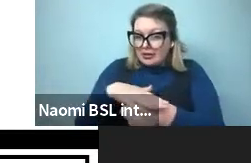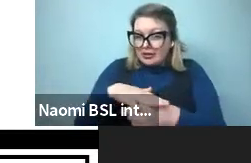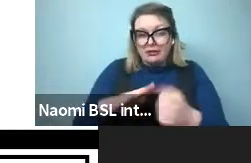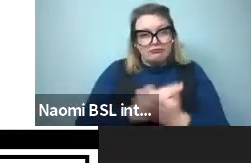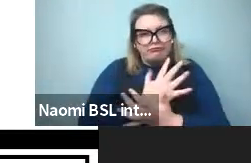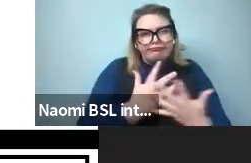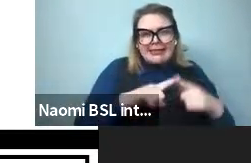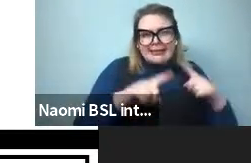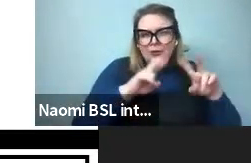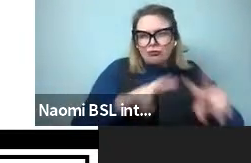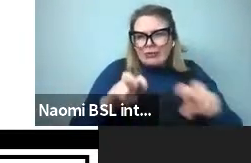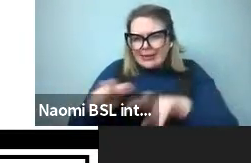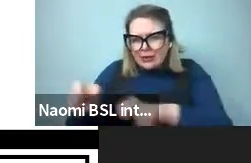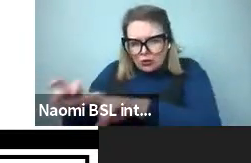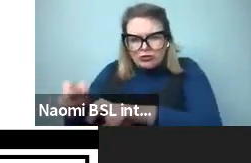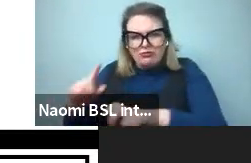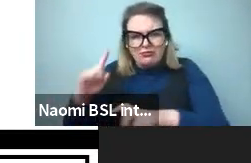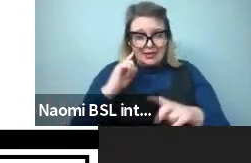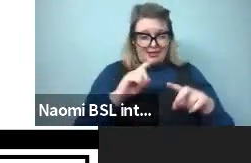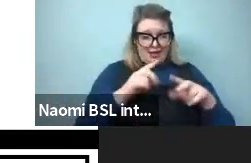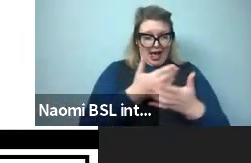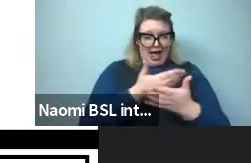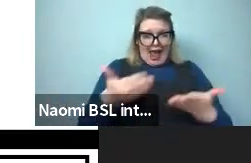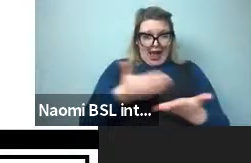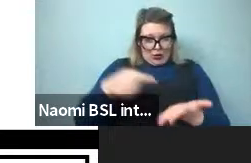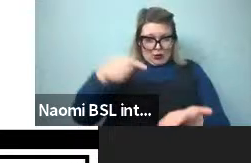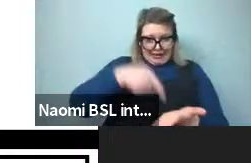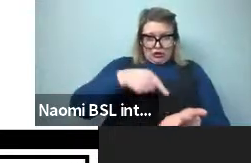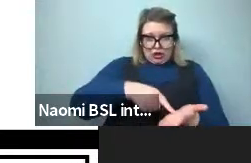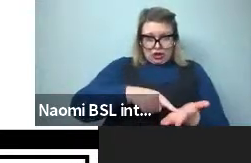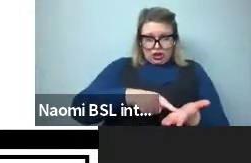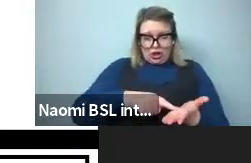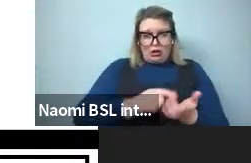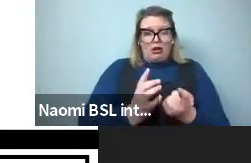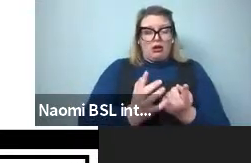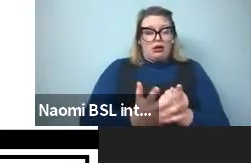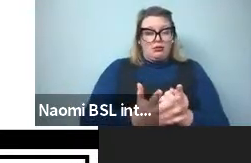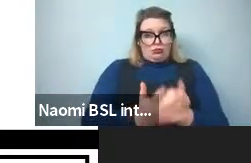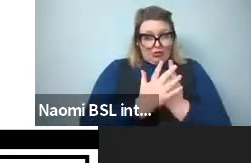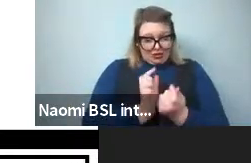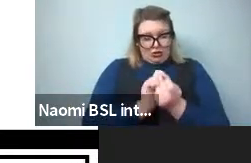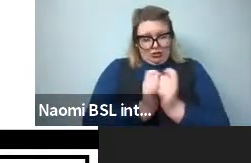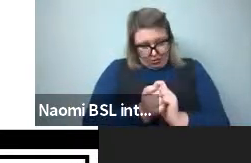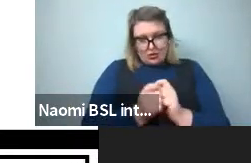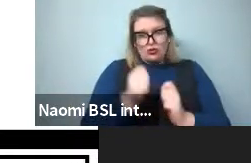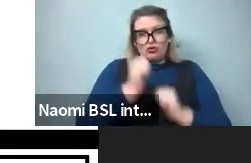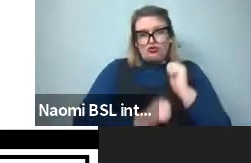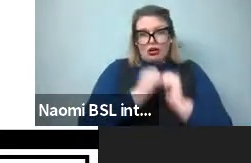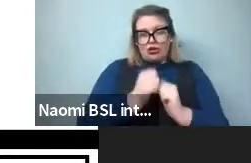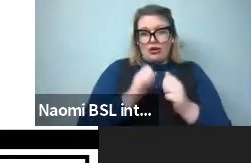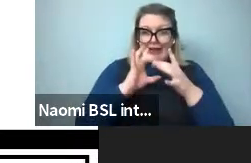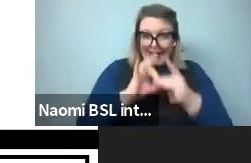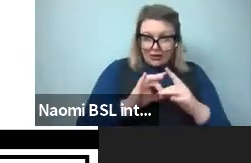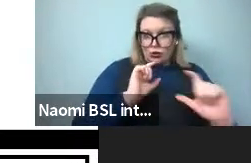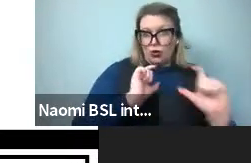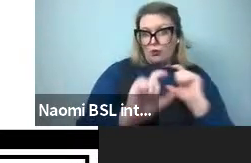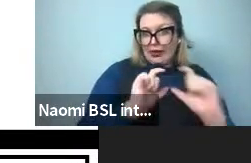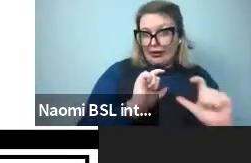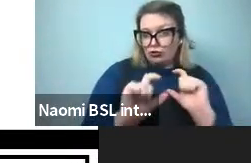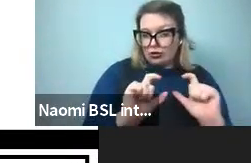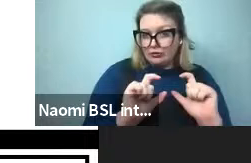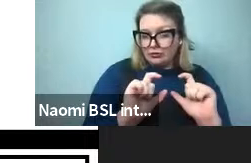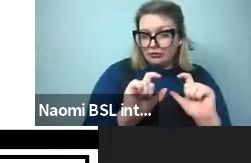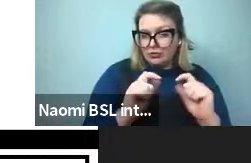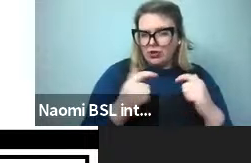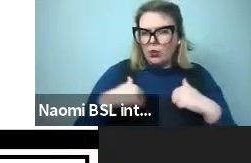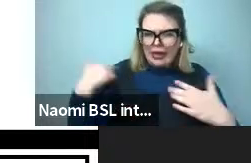whether languages may under pressure to be structured so as to facilitate communication. Modern work in this area builds on a rich history of